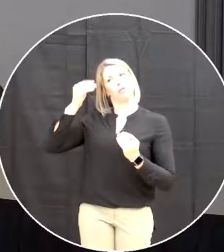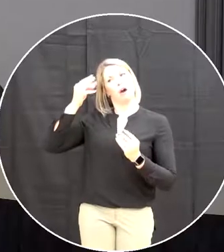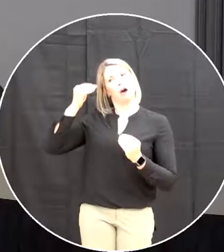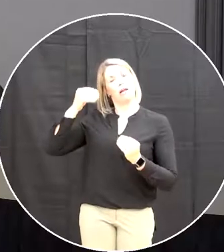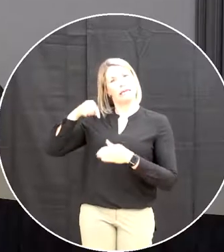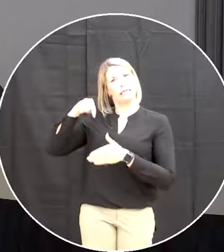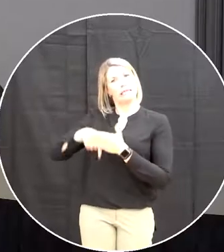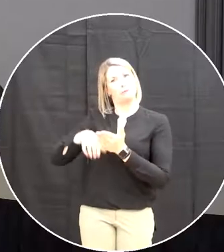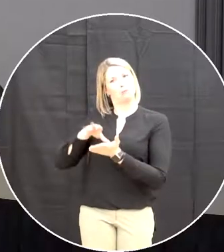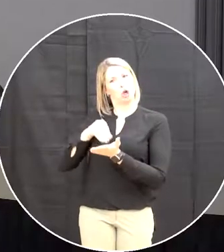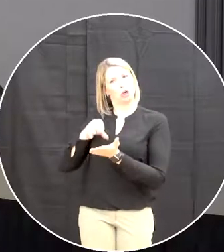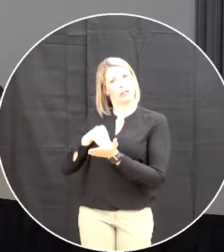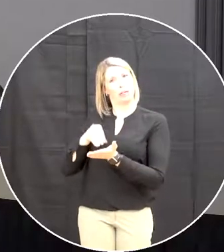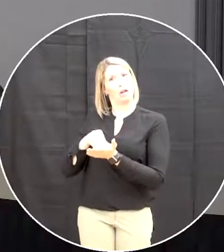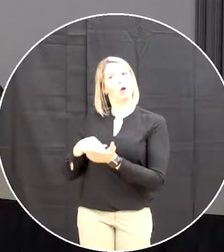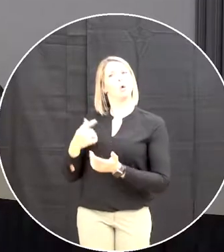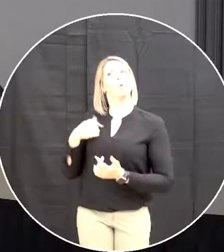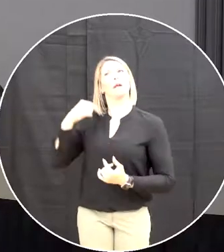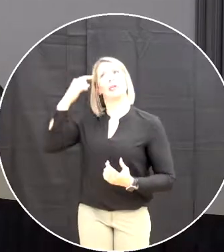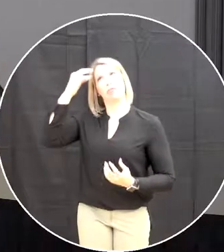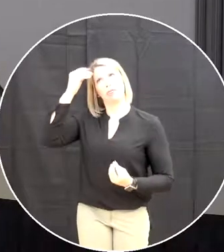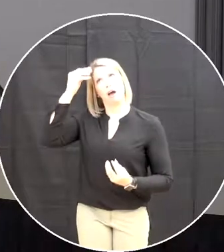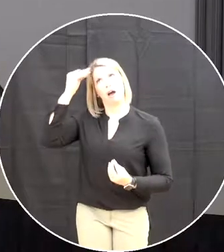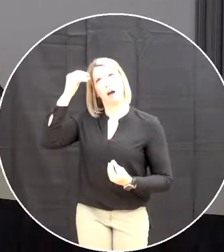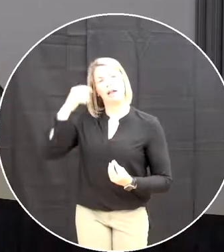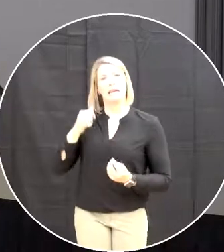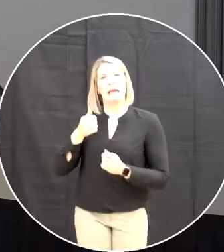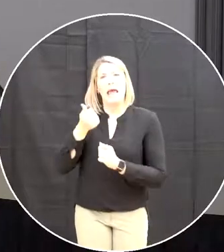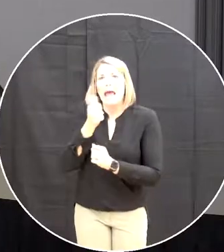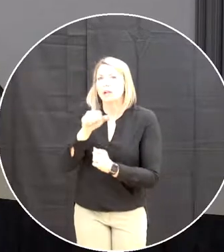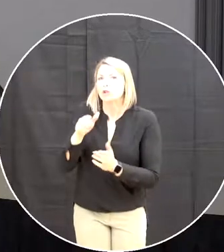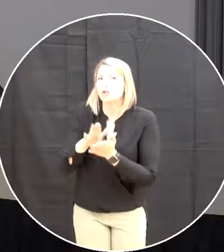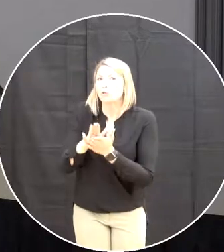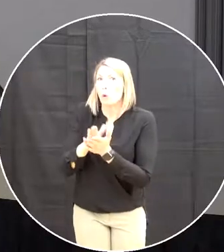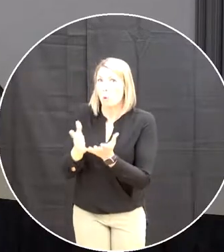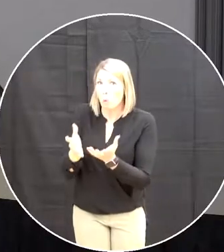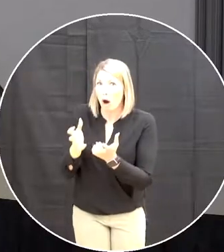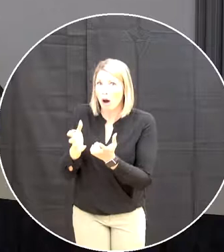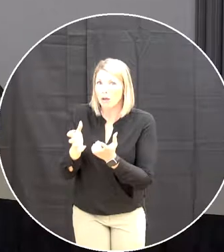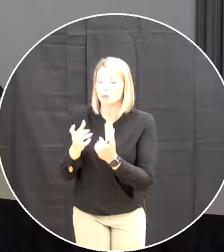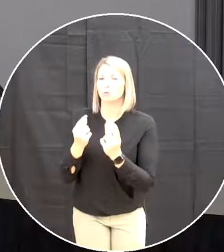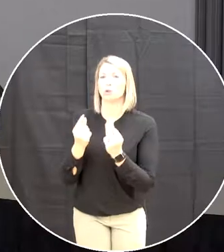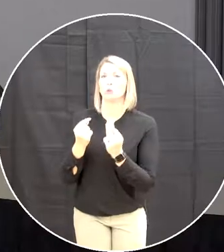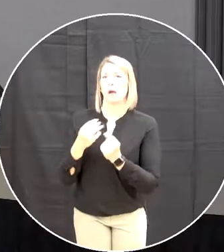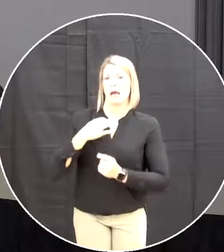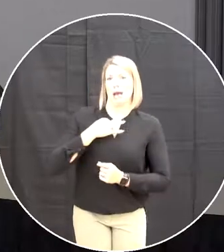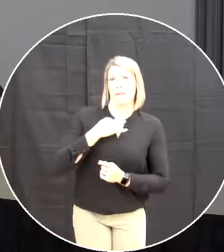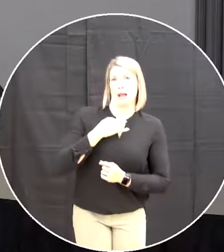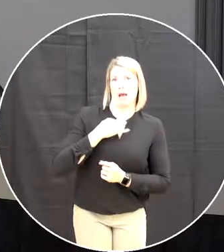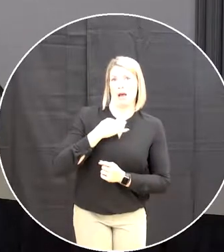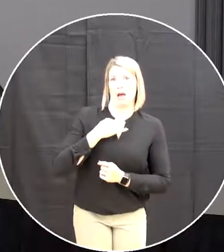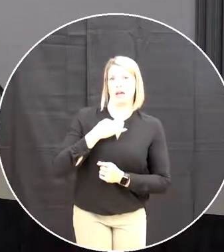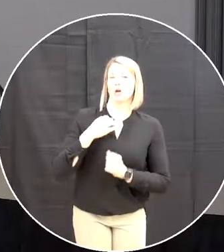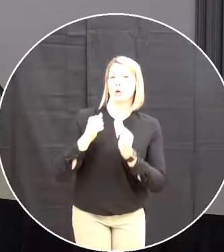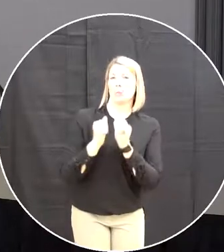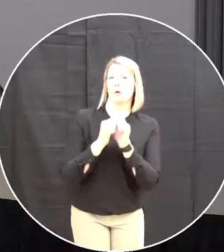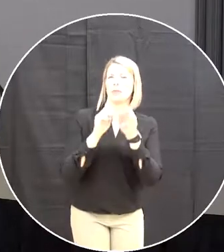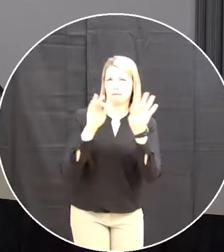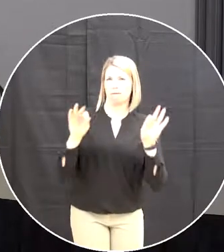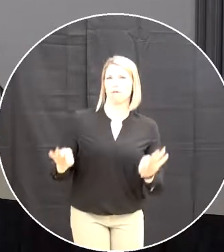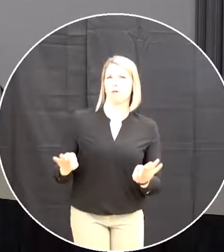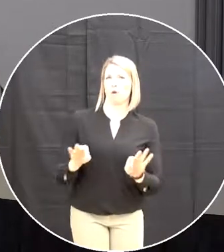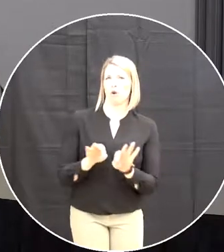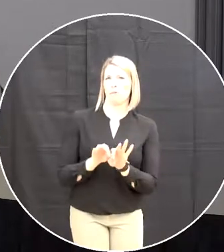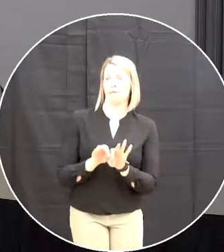each school apply for the funds via a form and submit to the education foundation for review and selection with